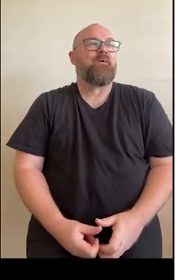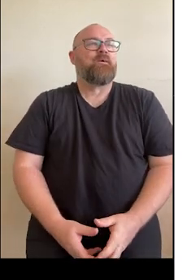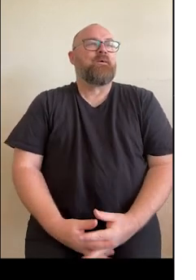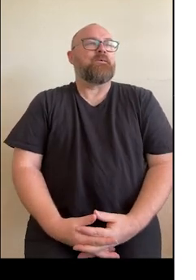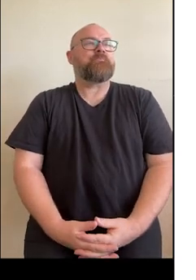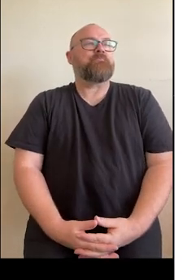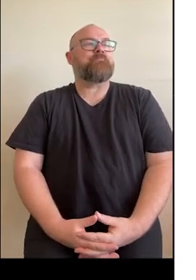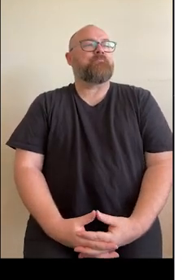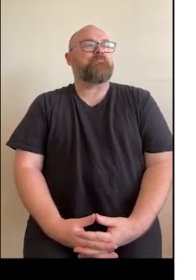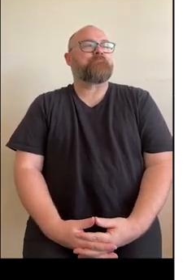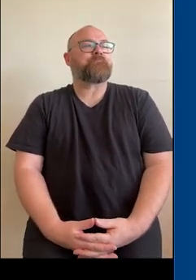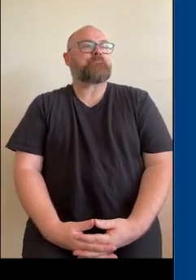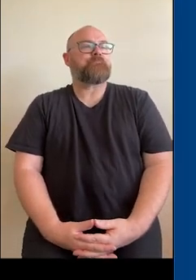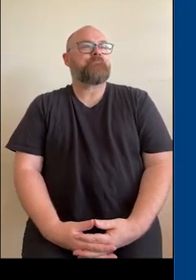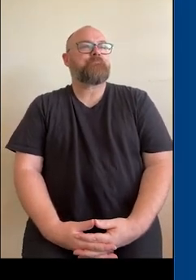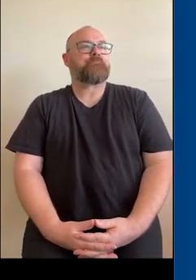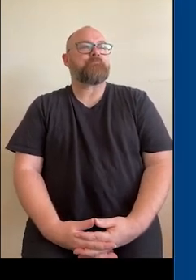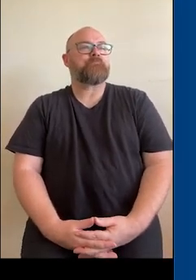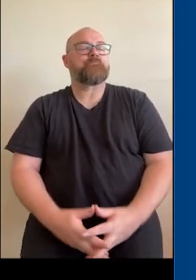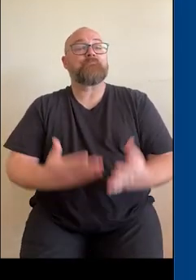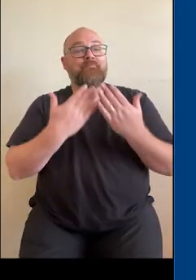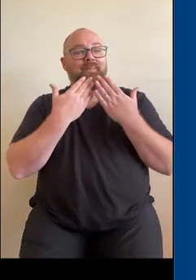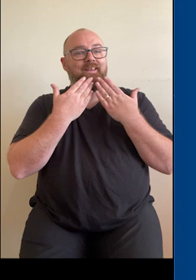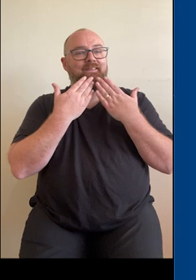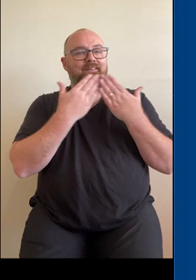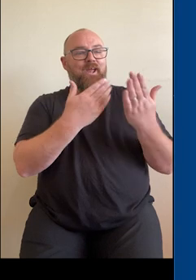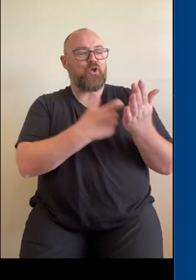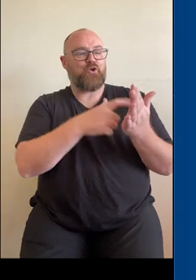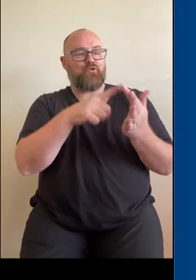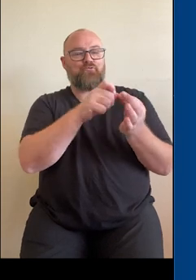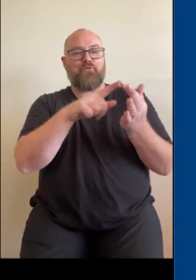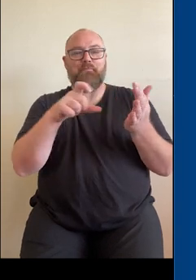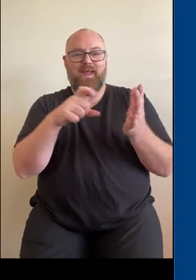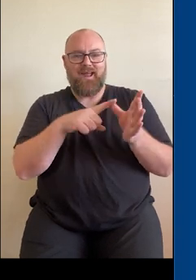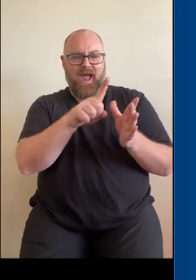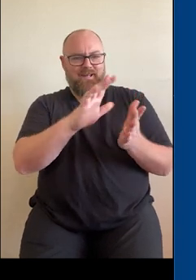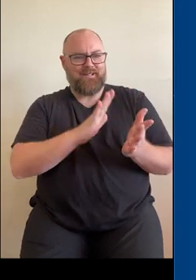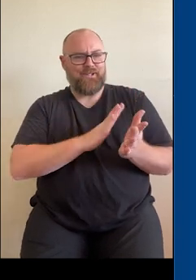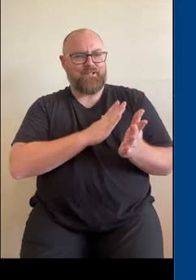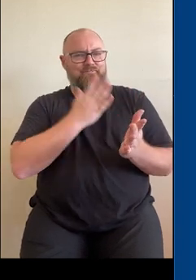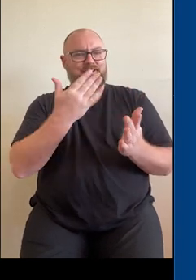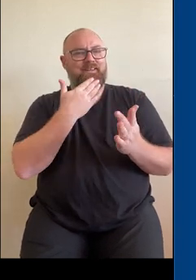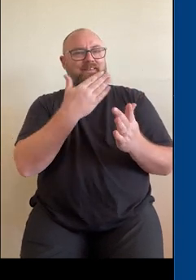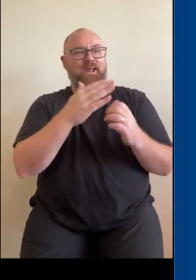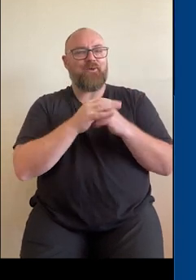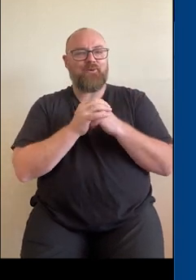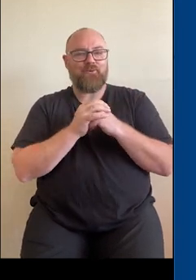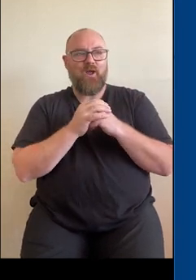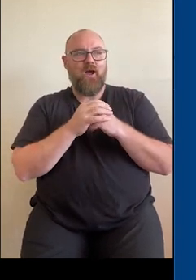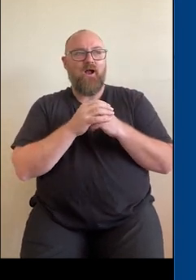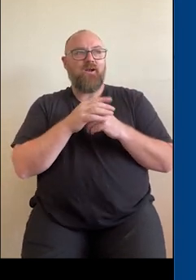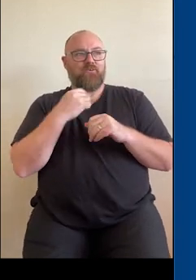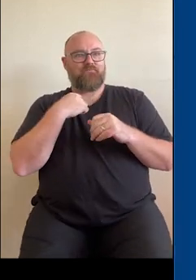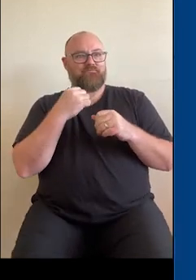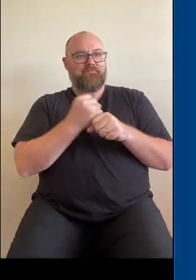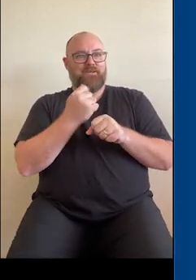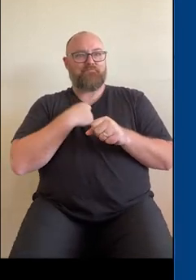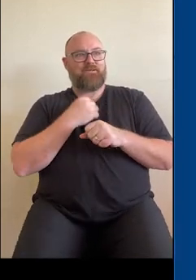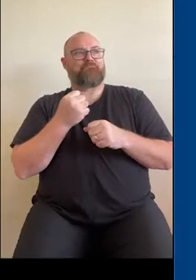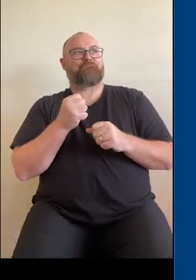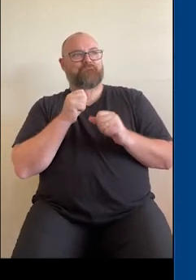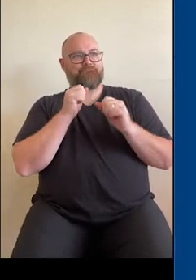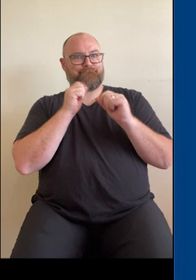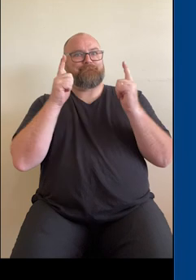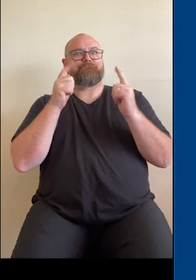Thank you so much, Rebecca. That was a very interesting presentation and I think I've been inspired to go and book in for My Heart Health Check.